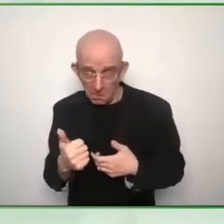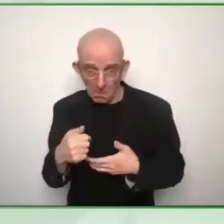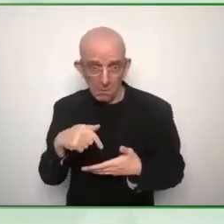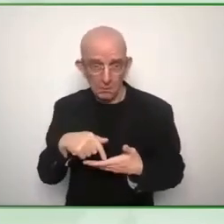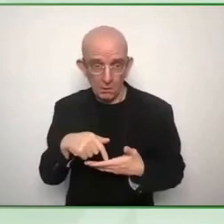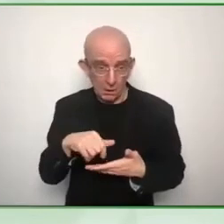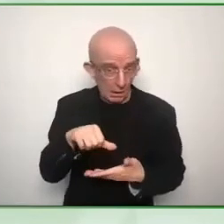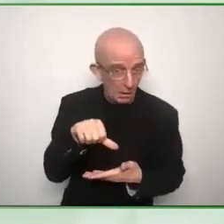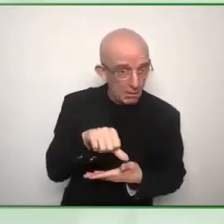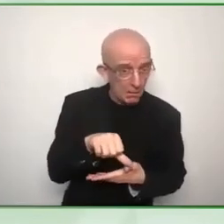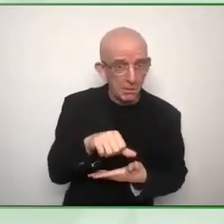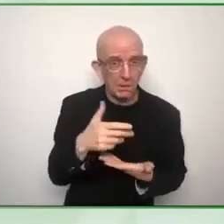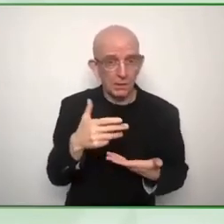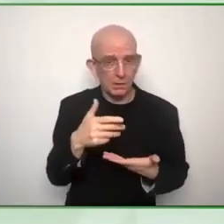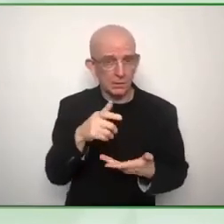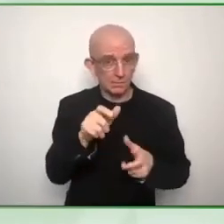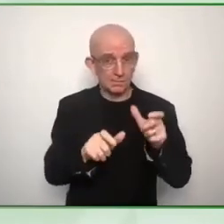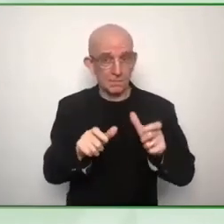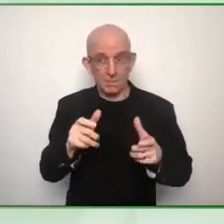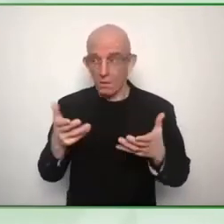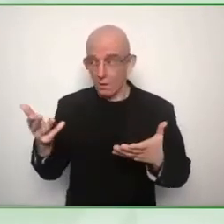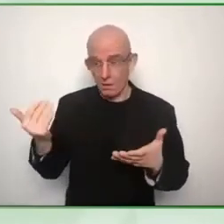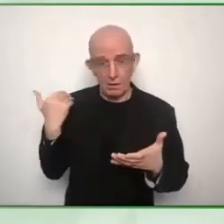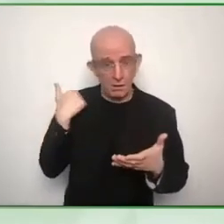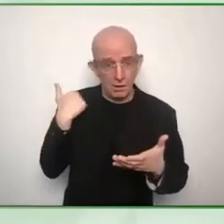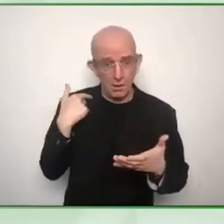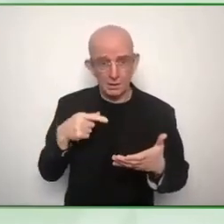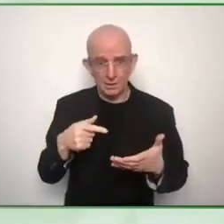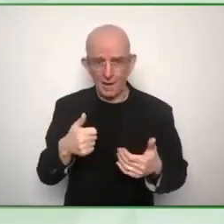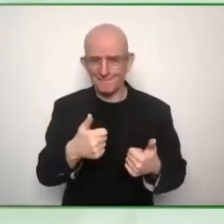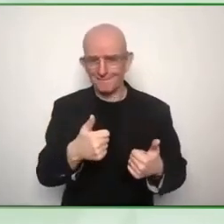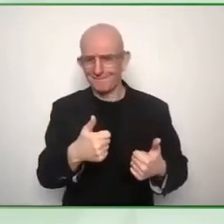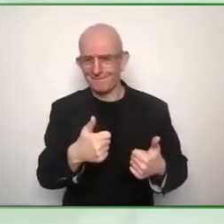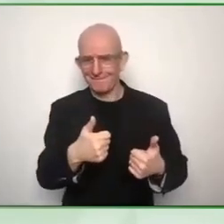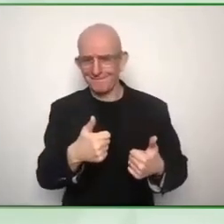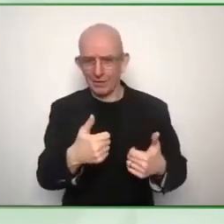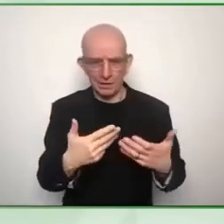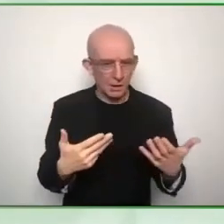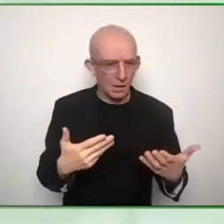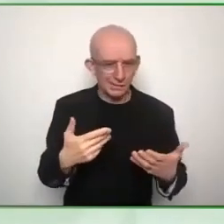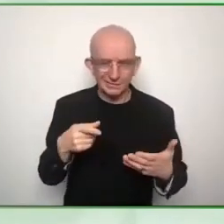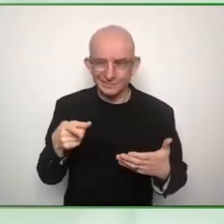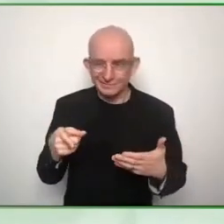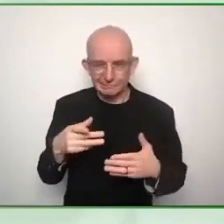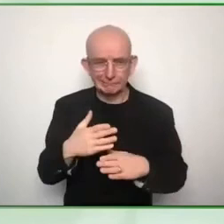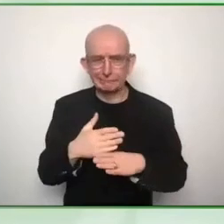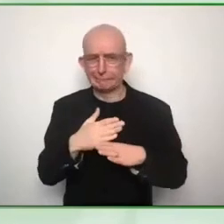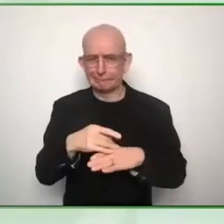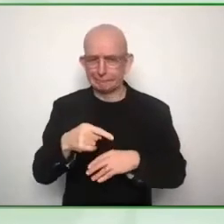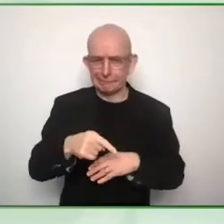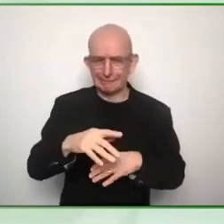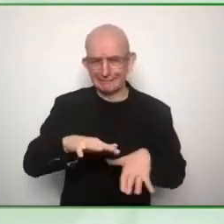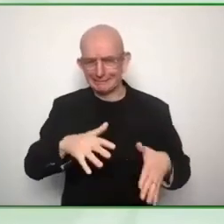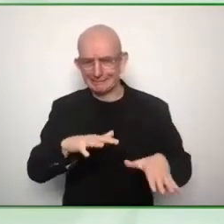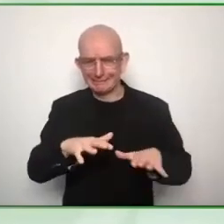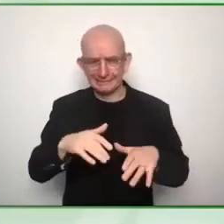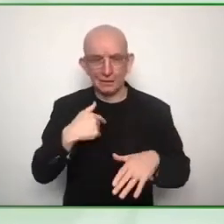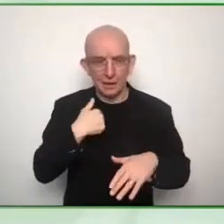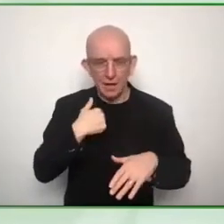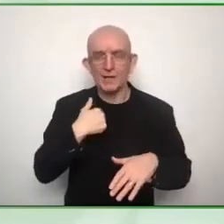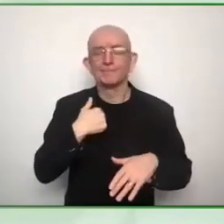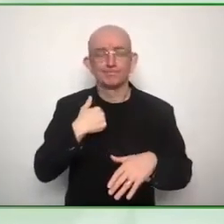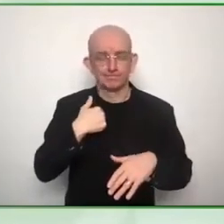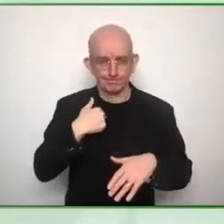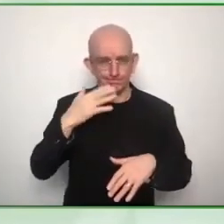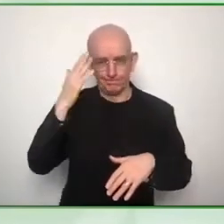role-based a project manager you know doesn't necessarily want to know what a content person role is but did wants to